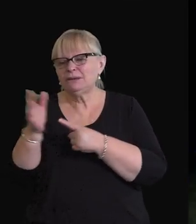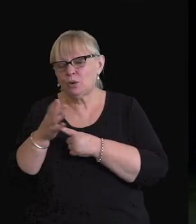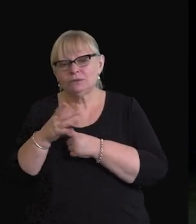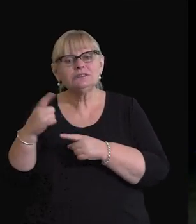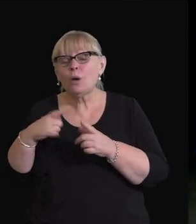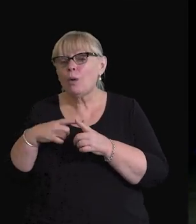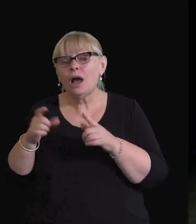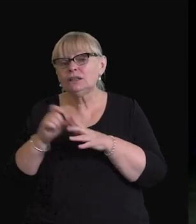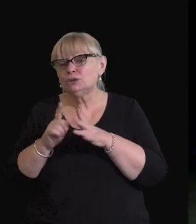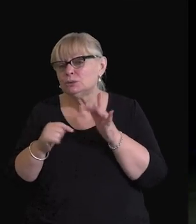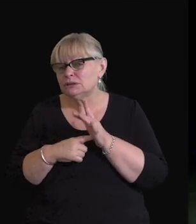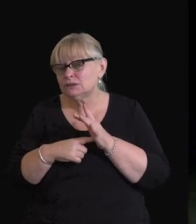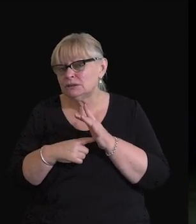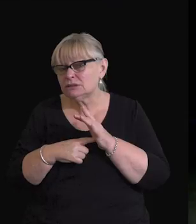do it?